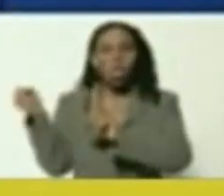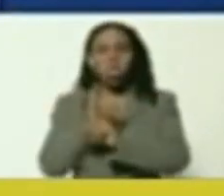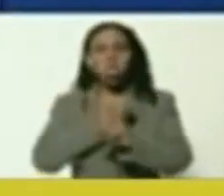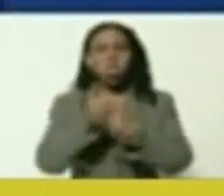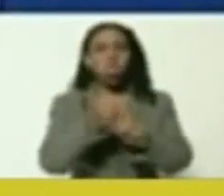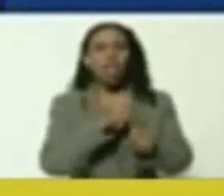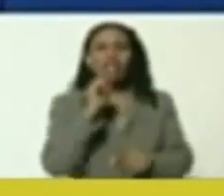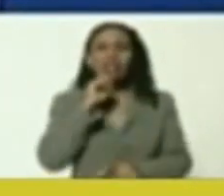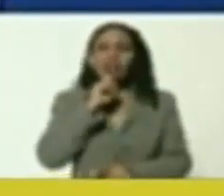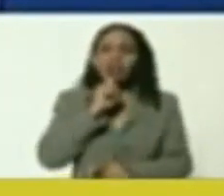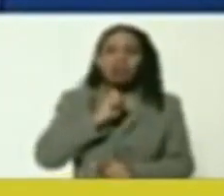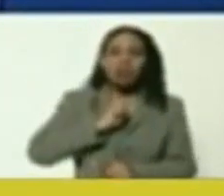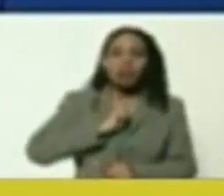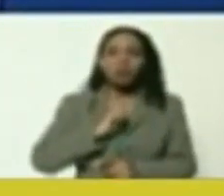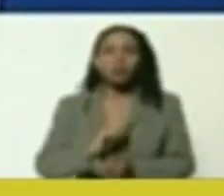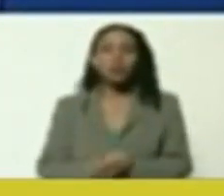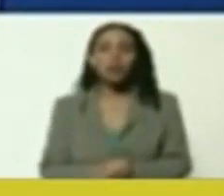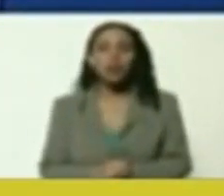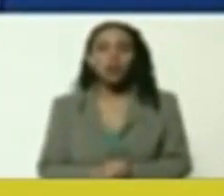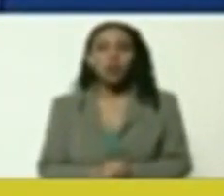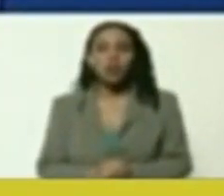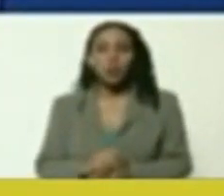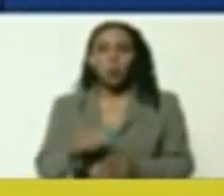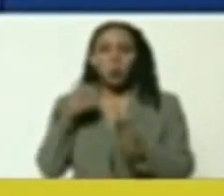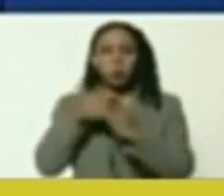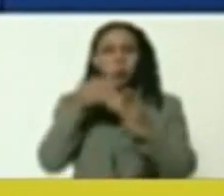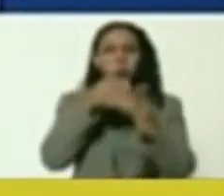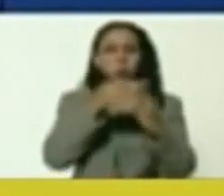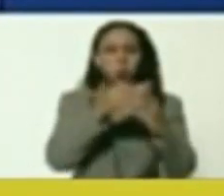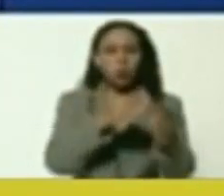now they are attacking, President Putin,